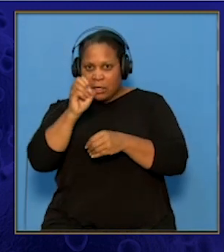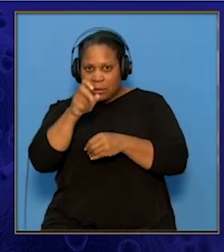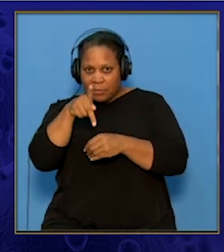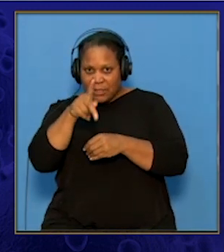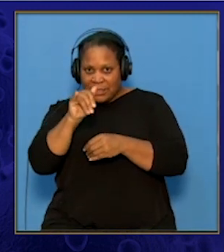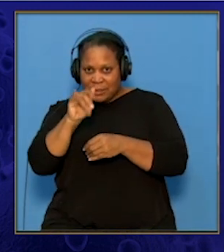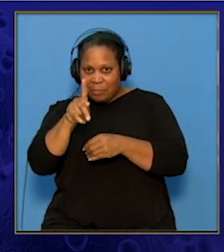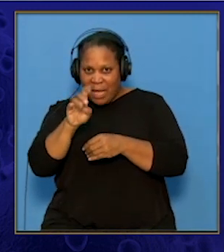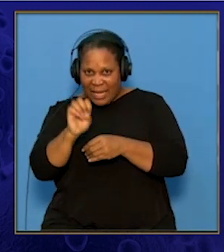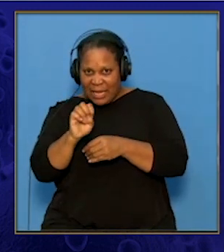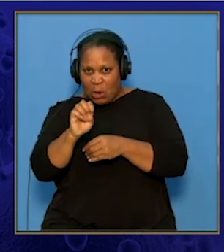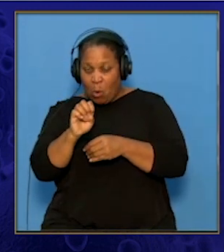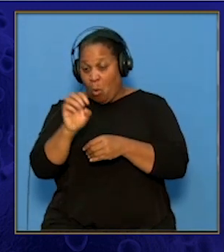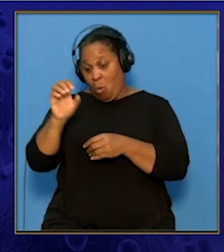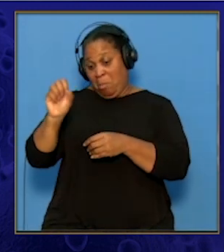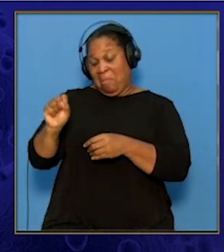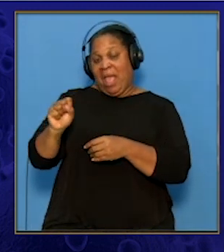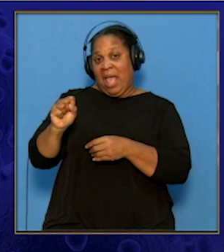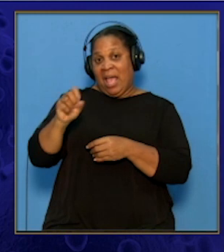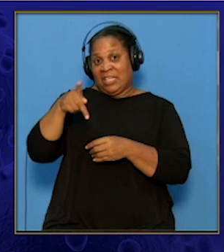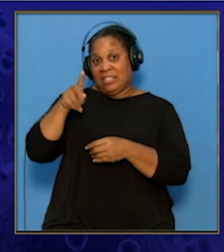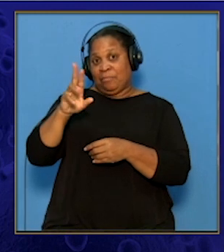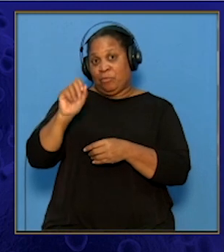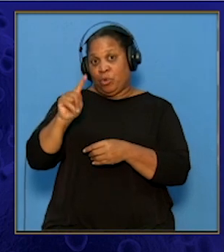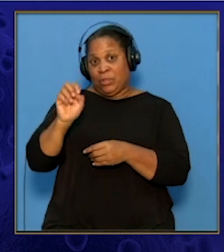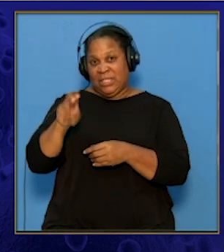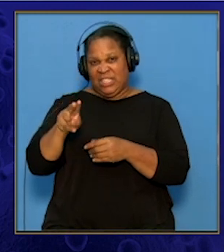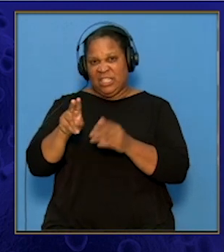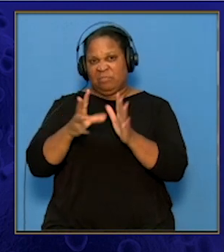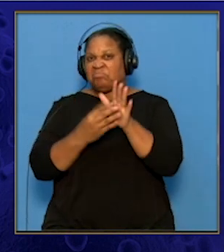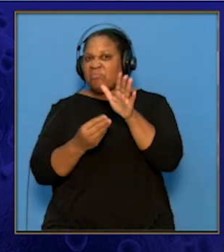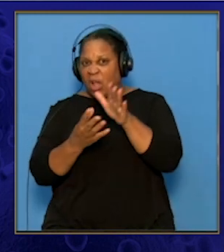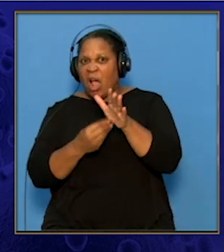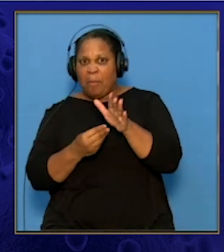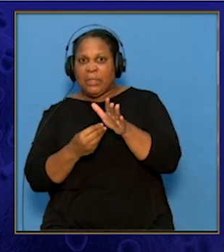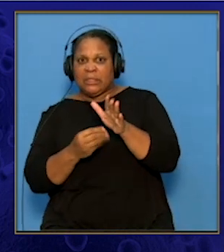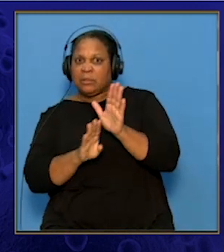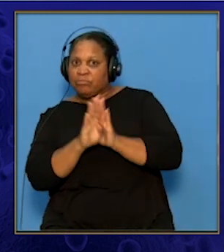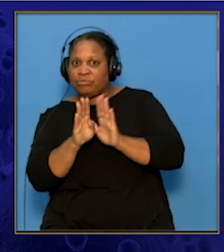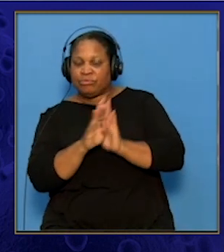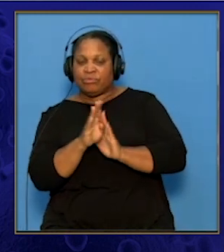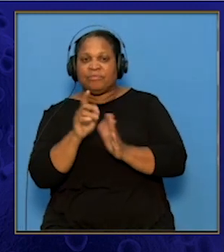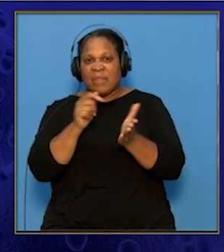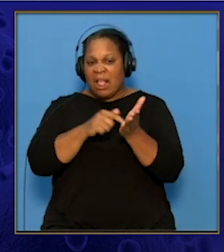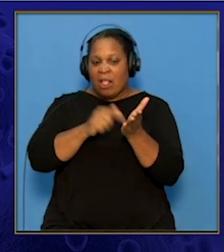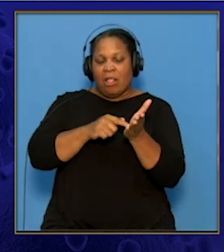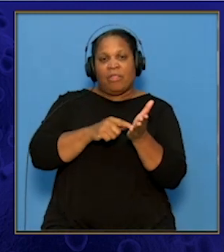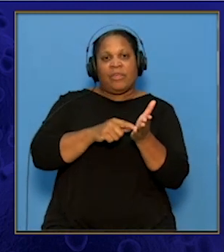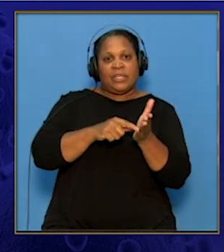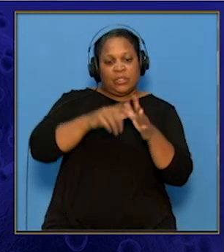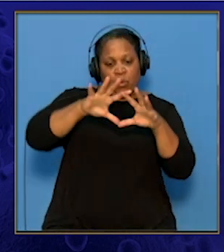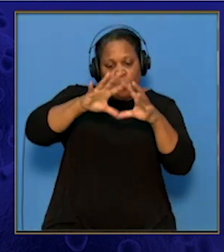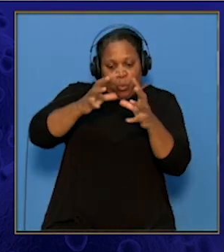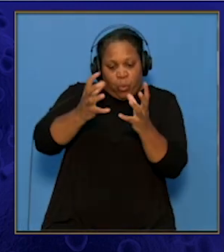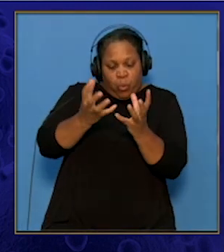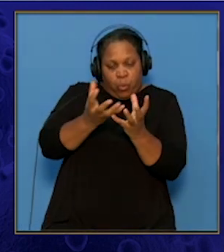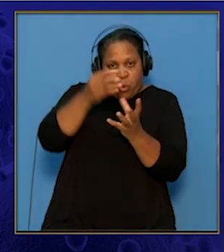S protein of the COVID-19 virus. This spike protein coats the outside